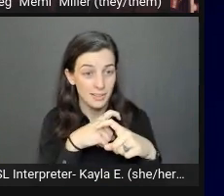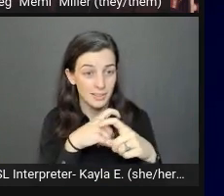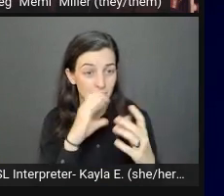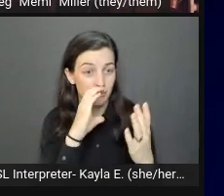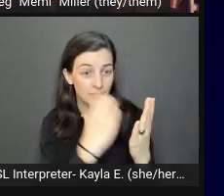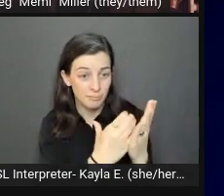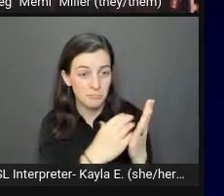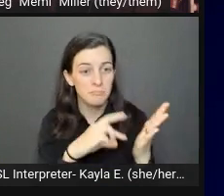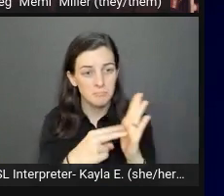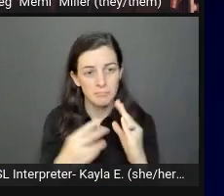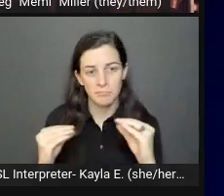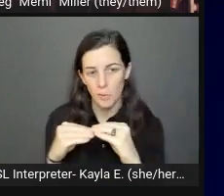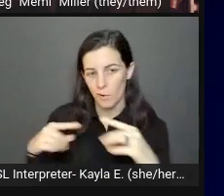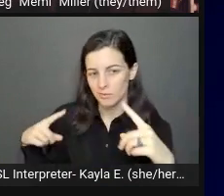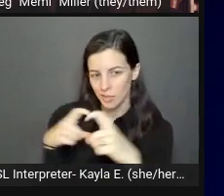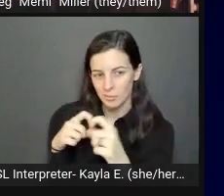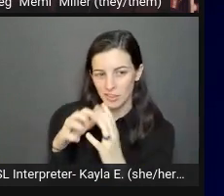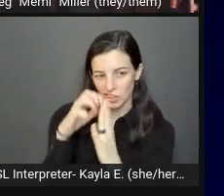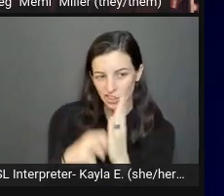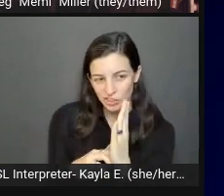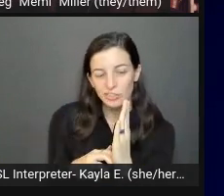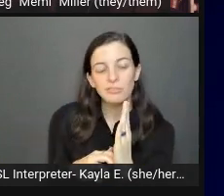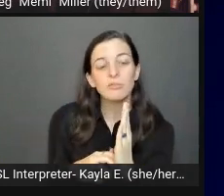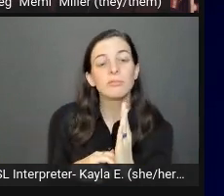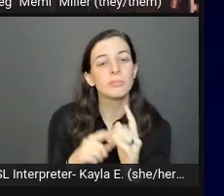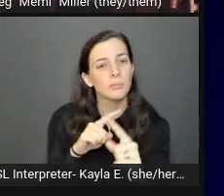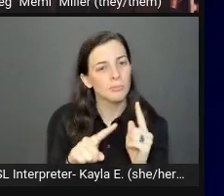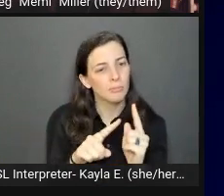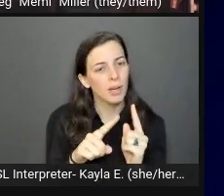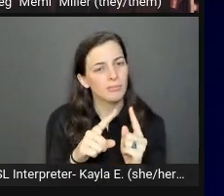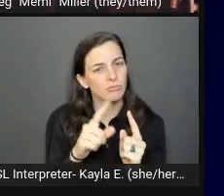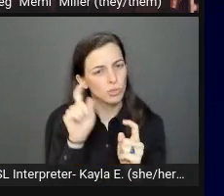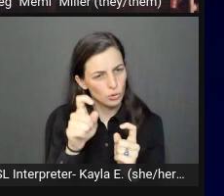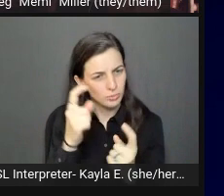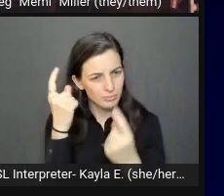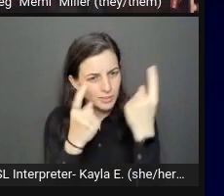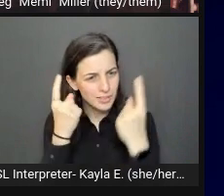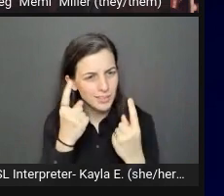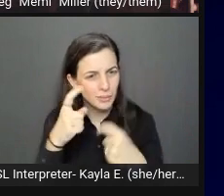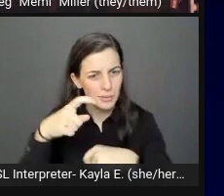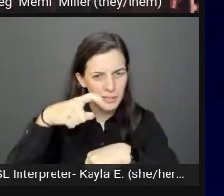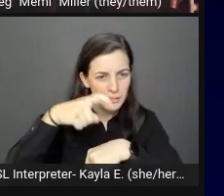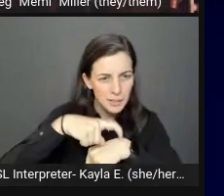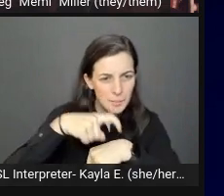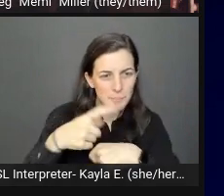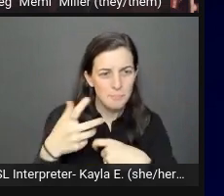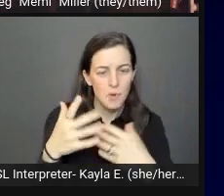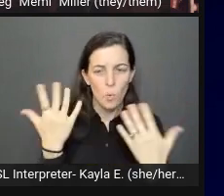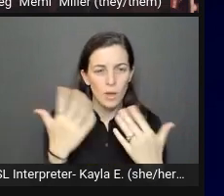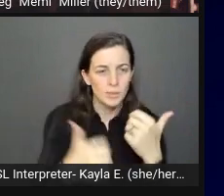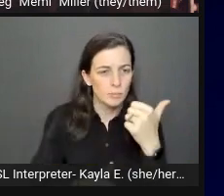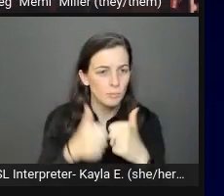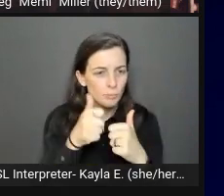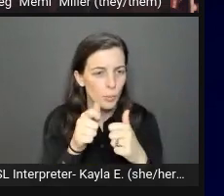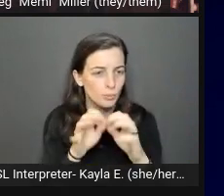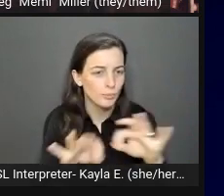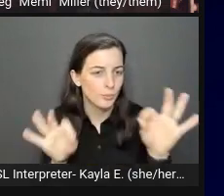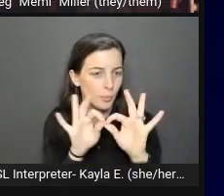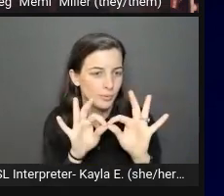But the important thing is to keep it in mind. Be considerate of people's time and try to stick to what is most important about the image.